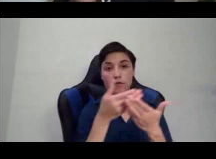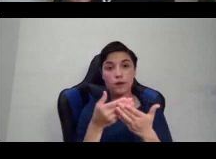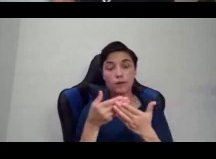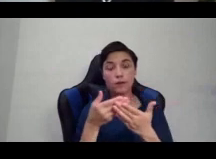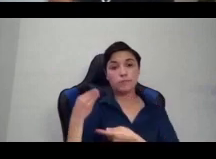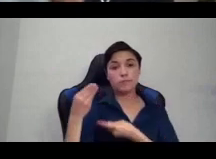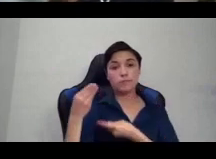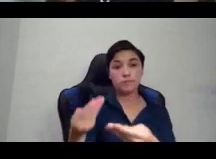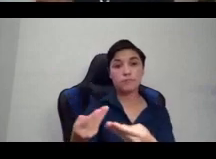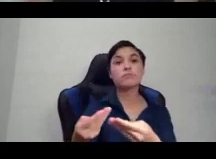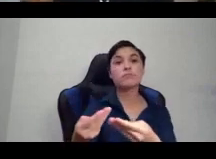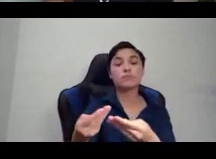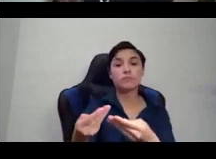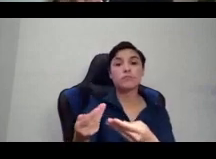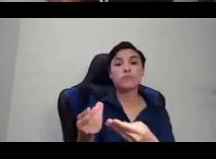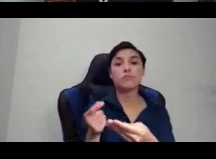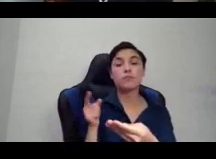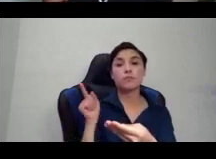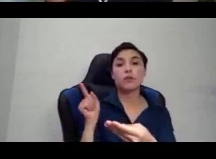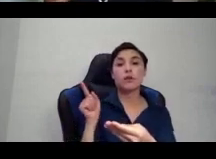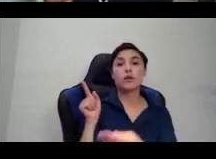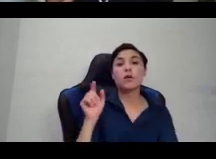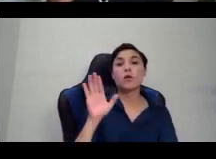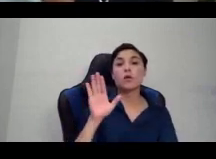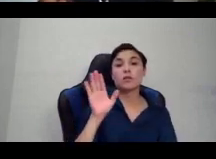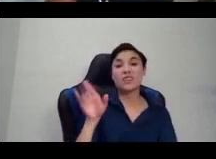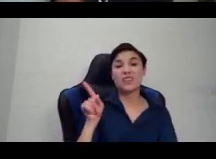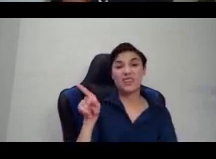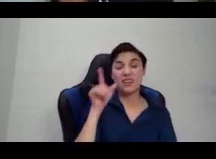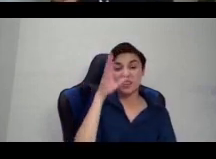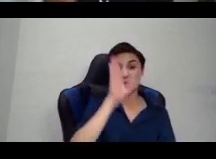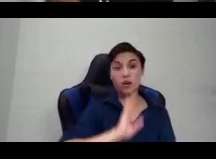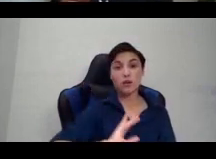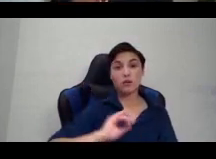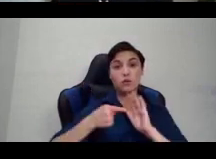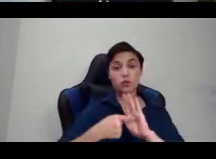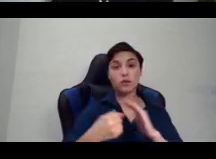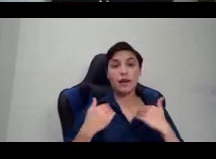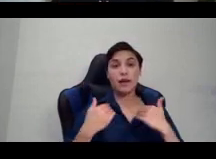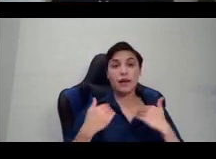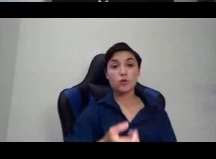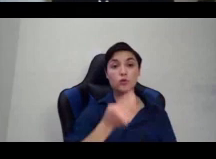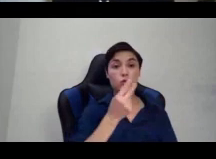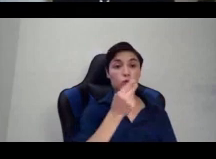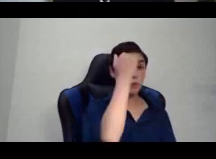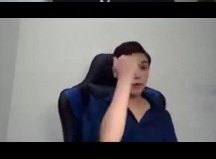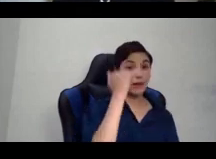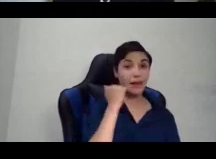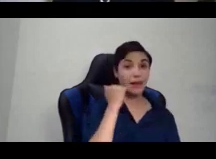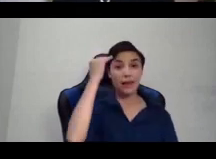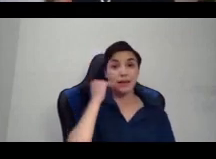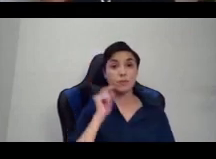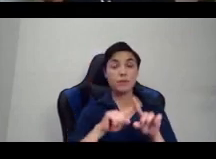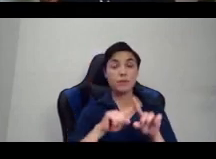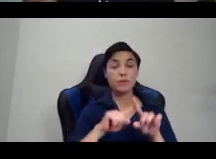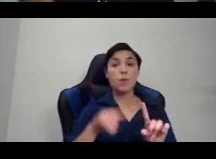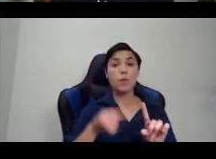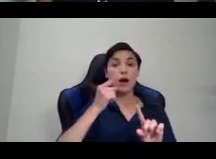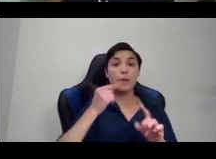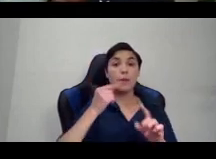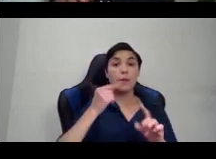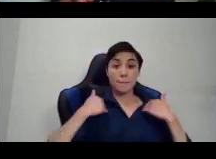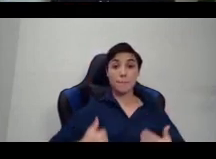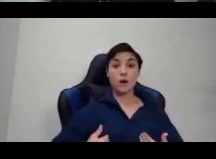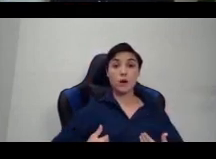represented as having two heads and having one body with two spirits, which represent